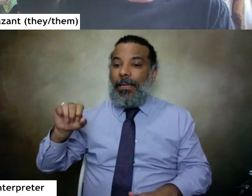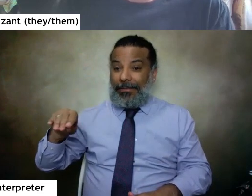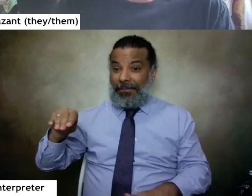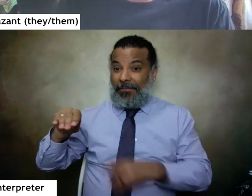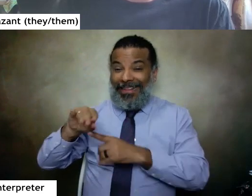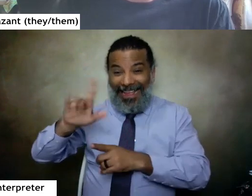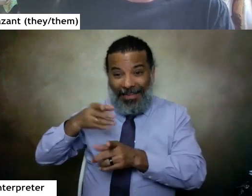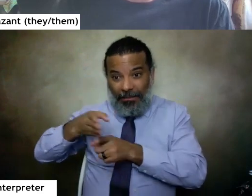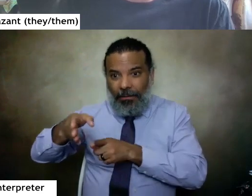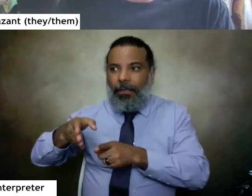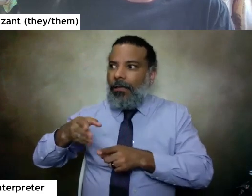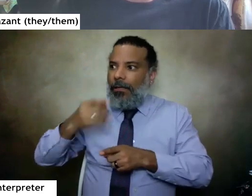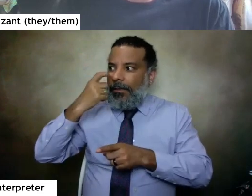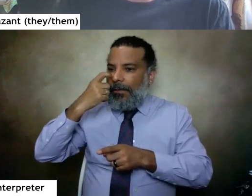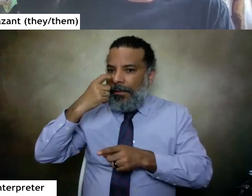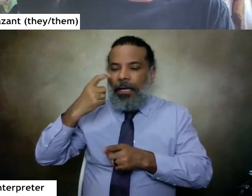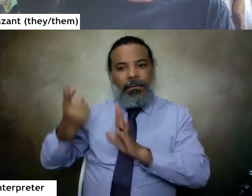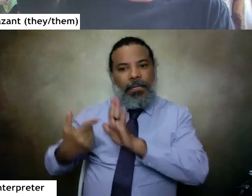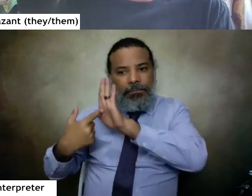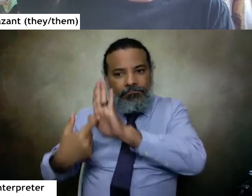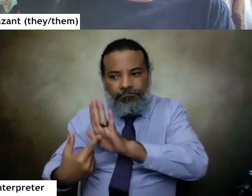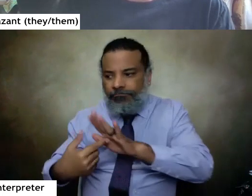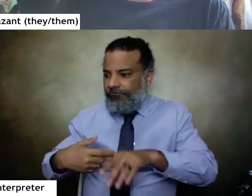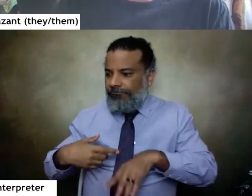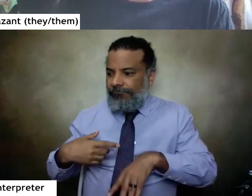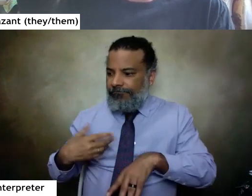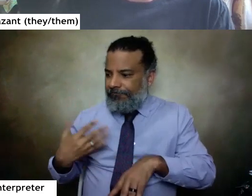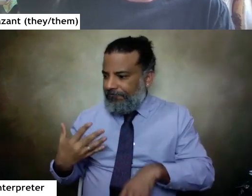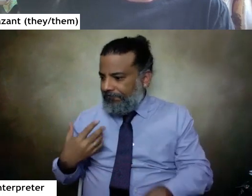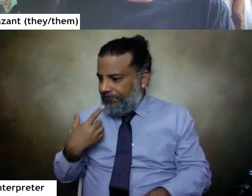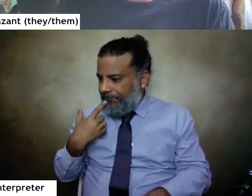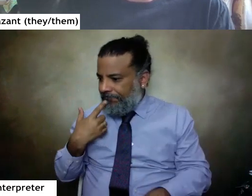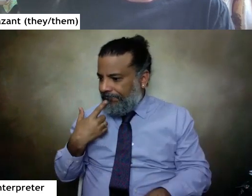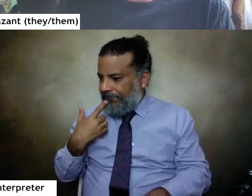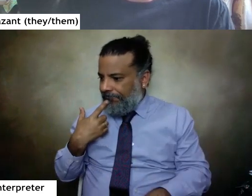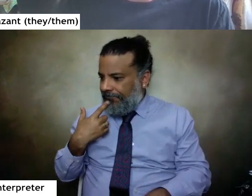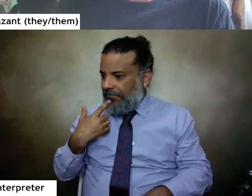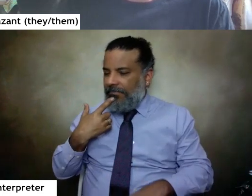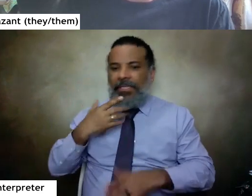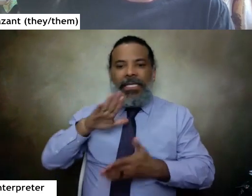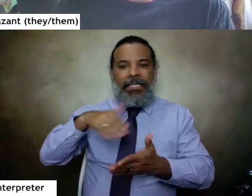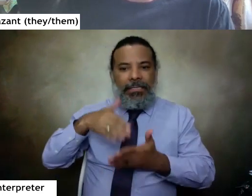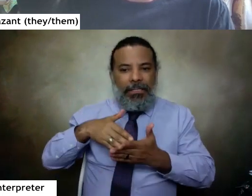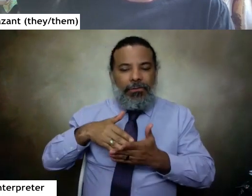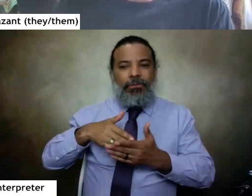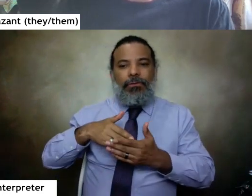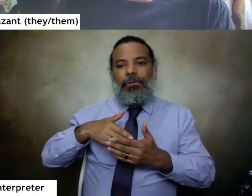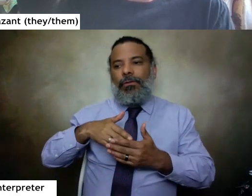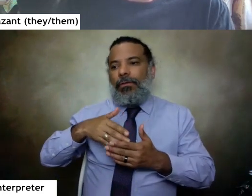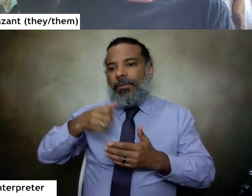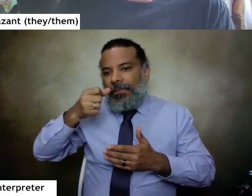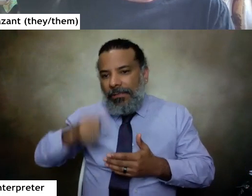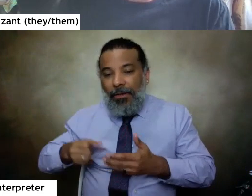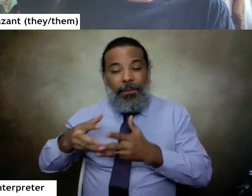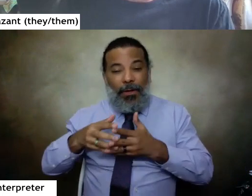exists as an expression of um central and latin american and south american struggles against